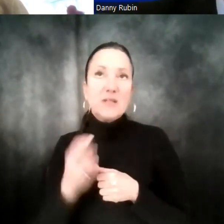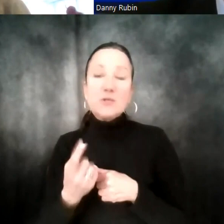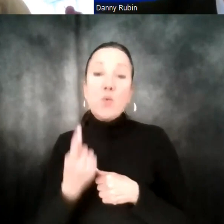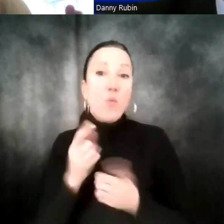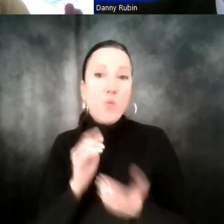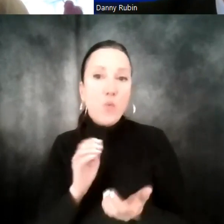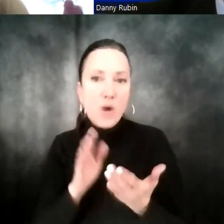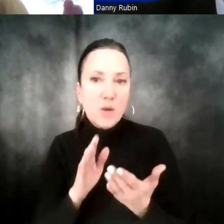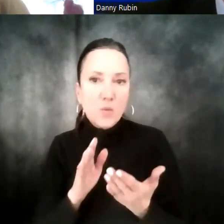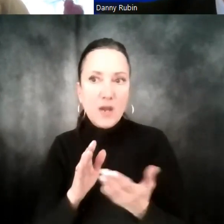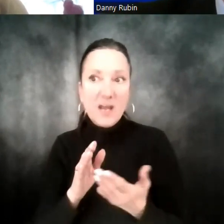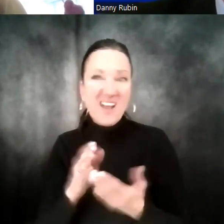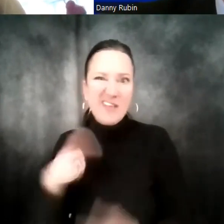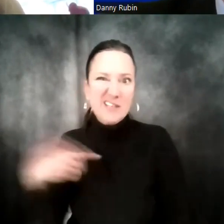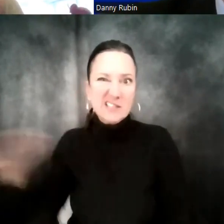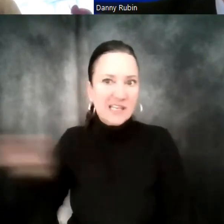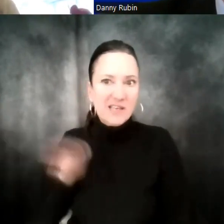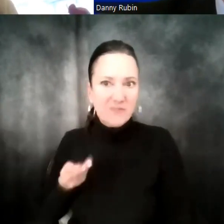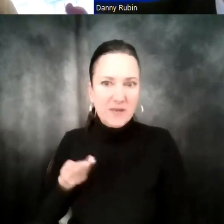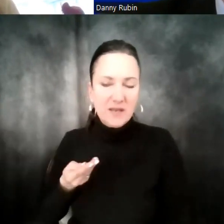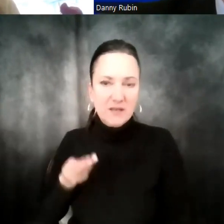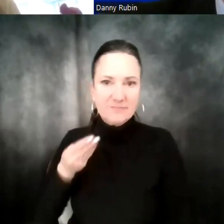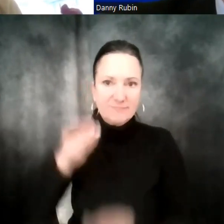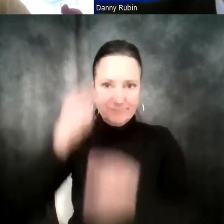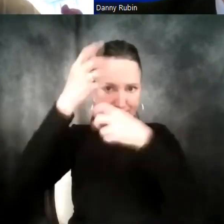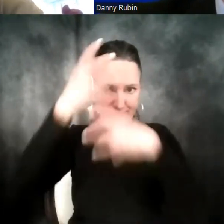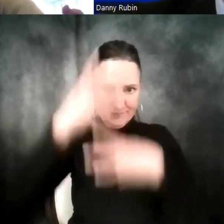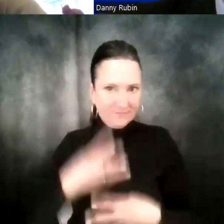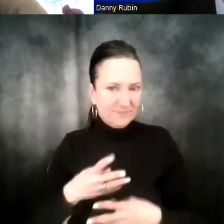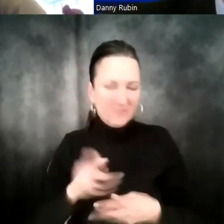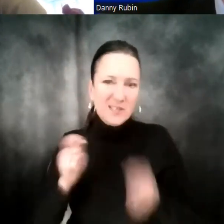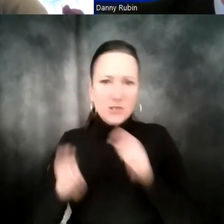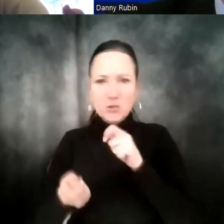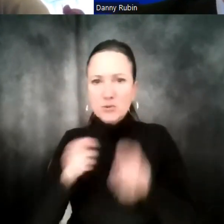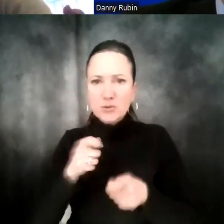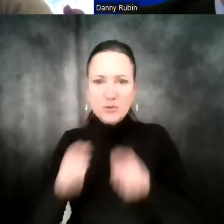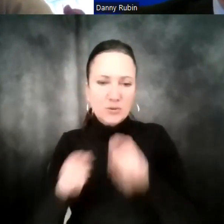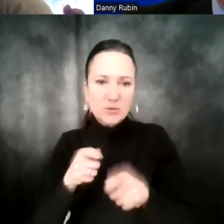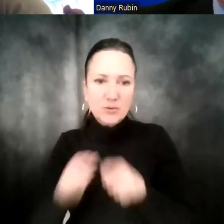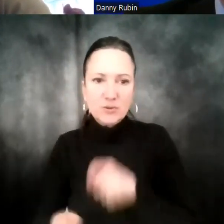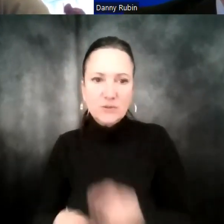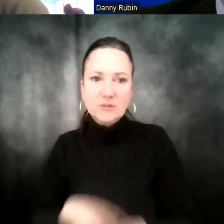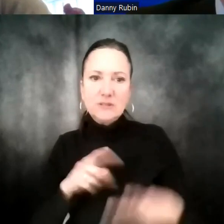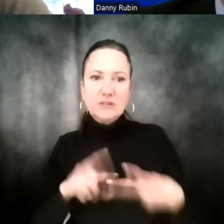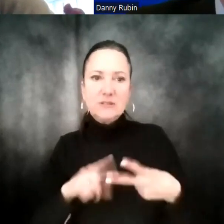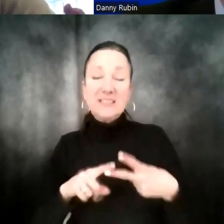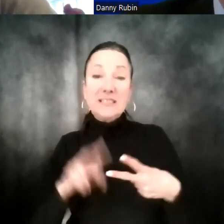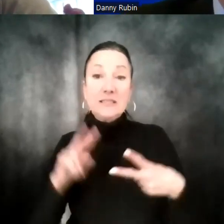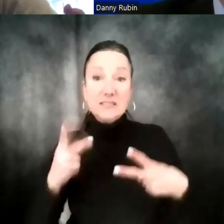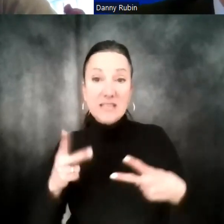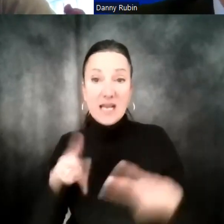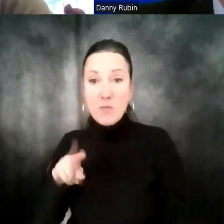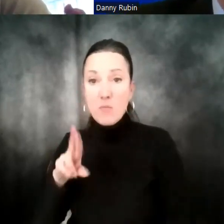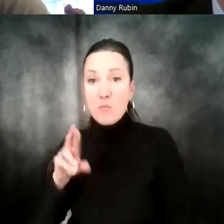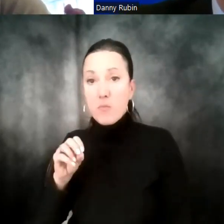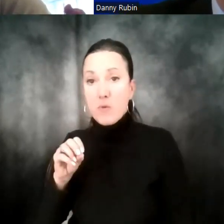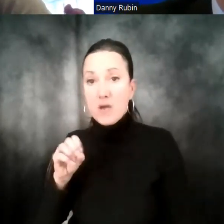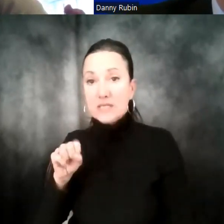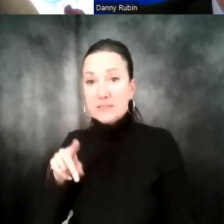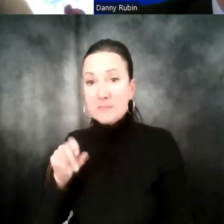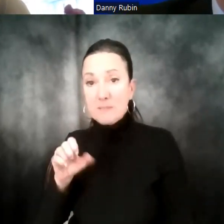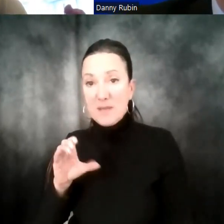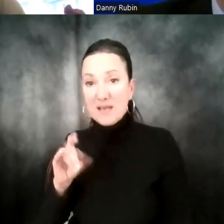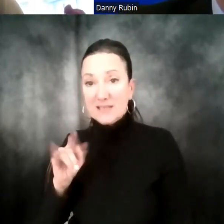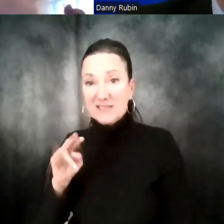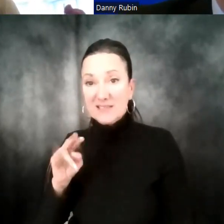you just kind of receive the accounts that they give you, like, can you continuously update? The second way would be prospecting. And the way that prospecting works